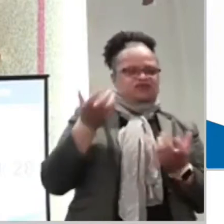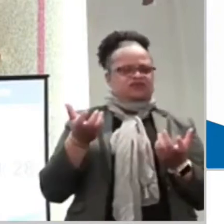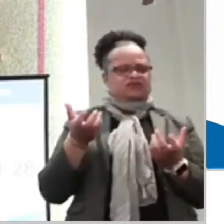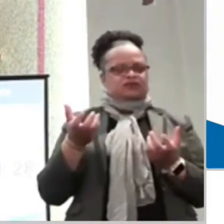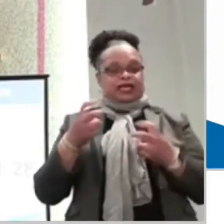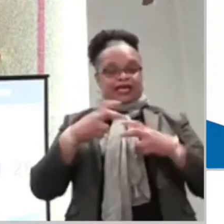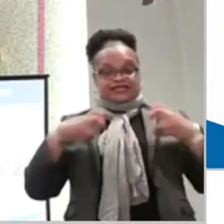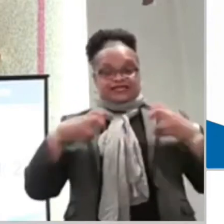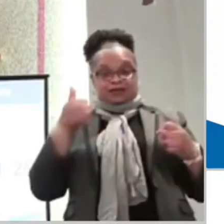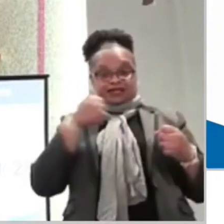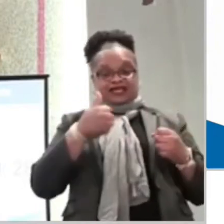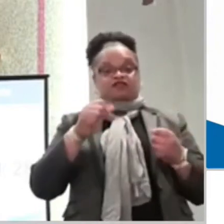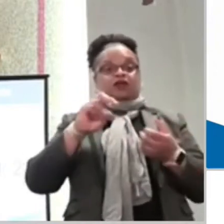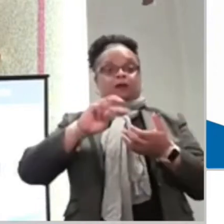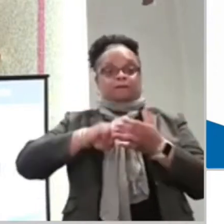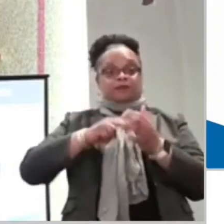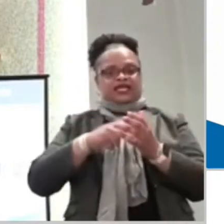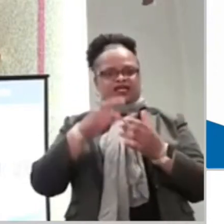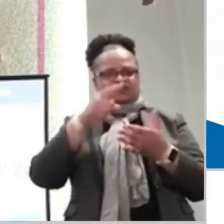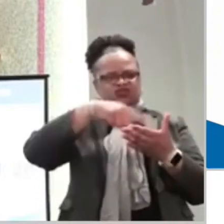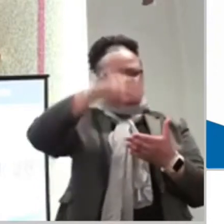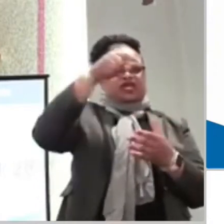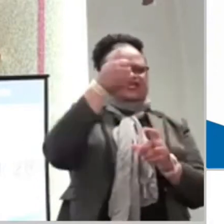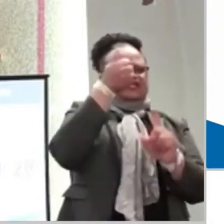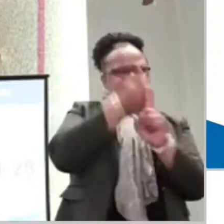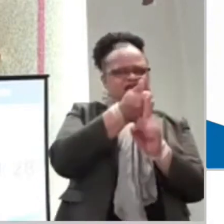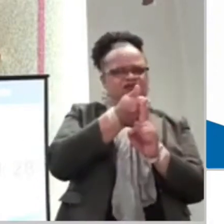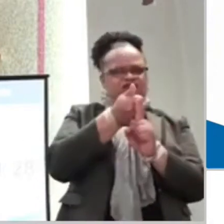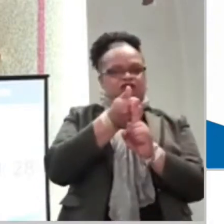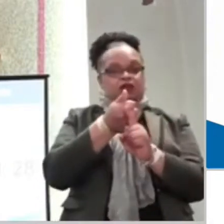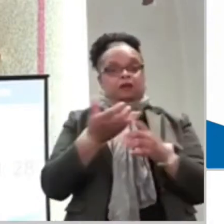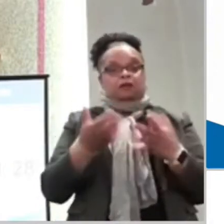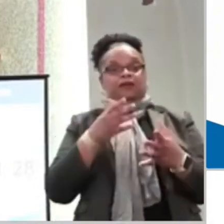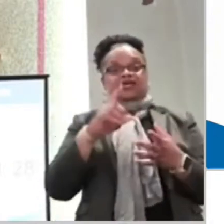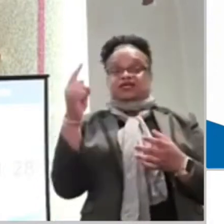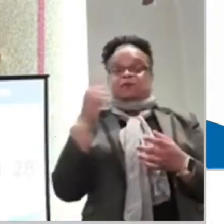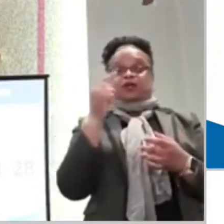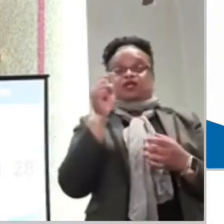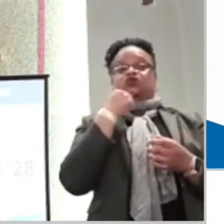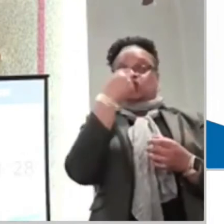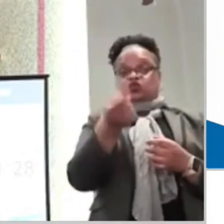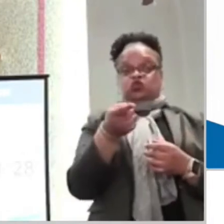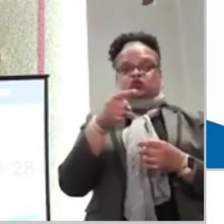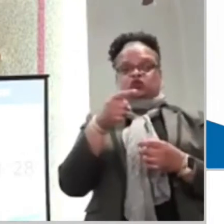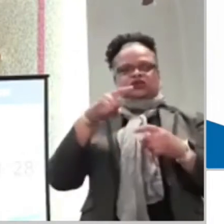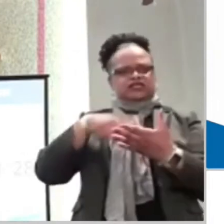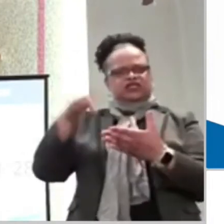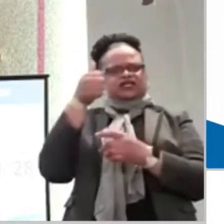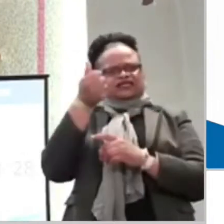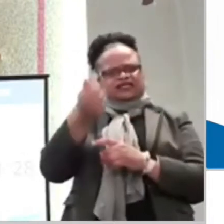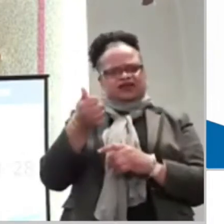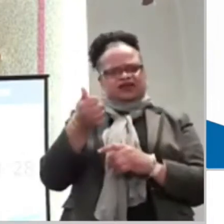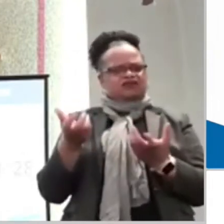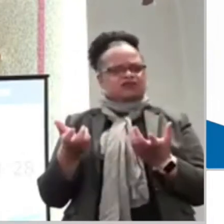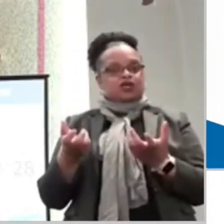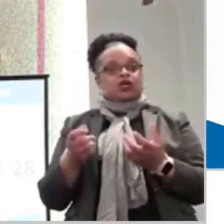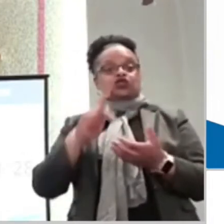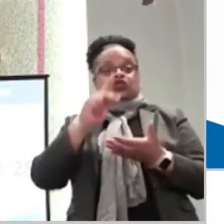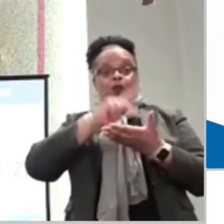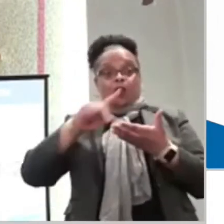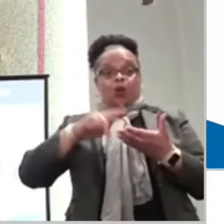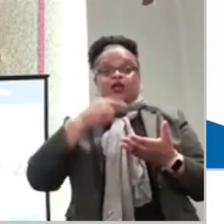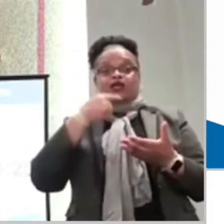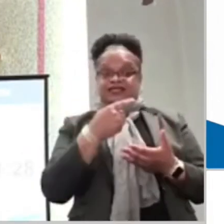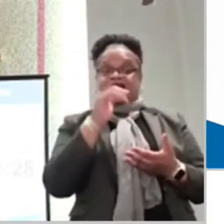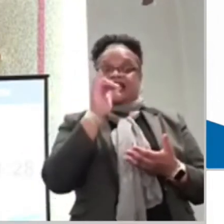Or someone has told us to check ourselves. When Paul refers to examination here, he's really